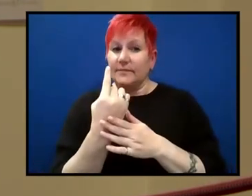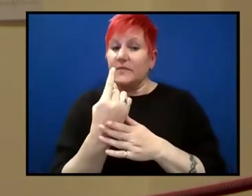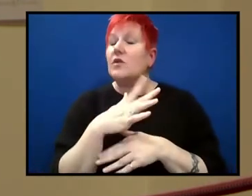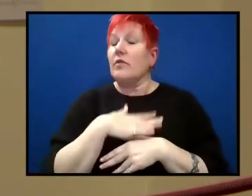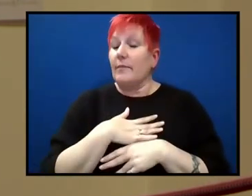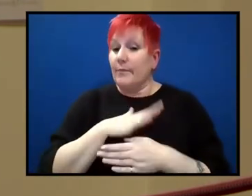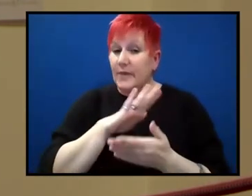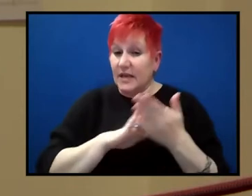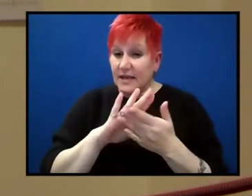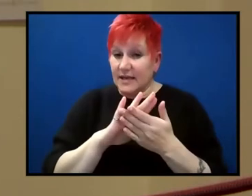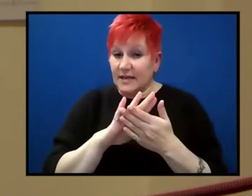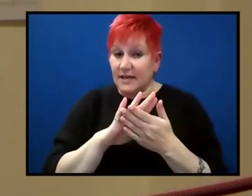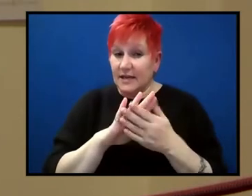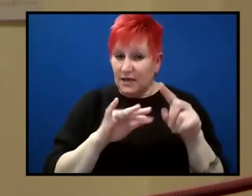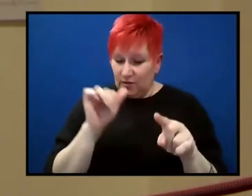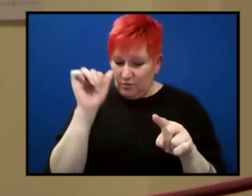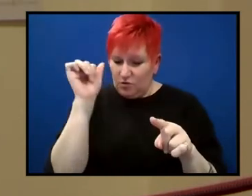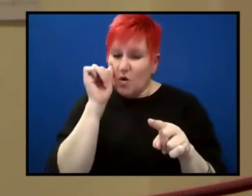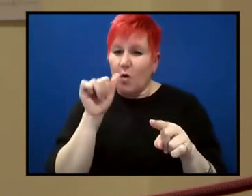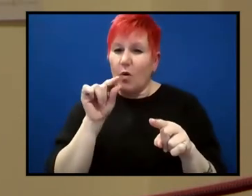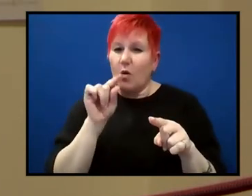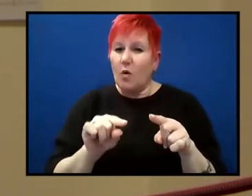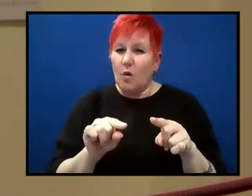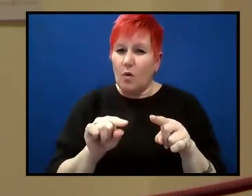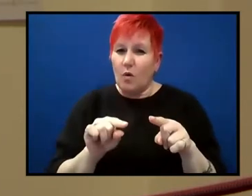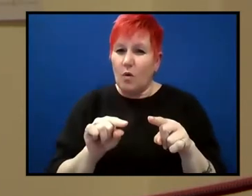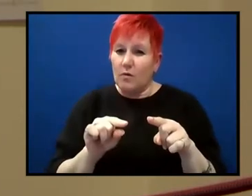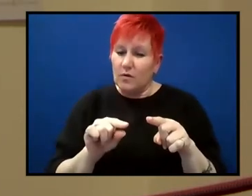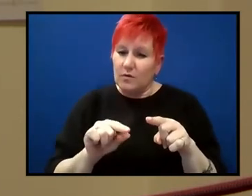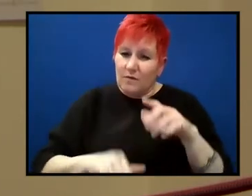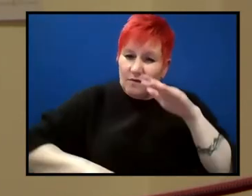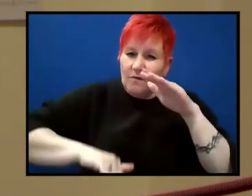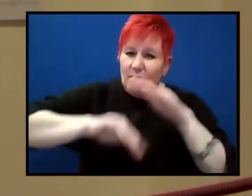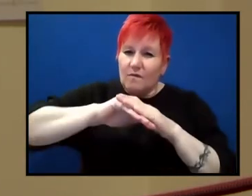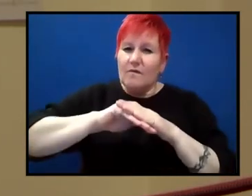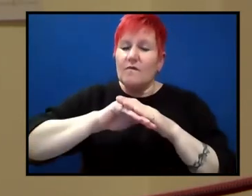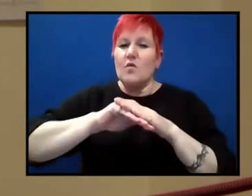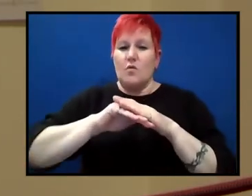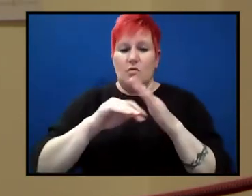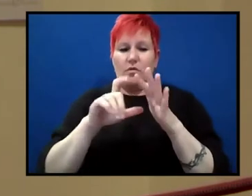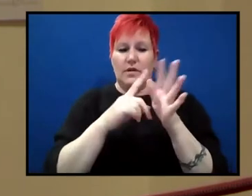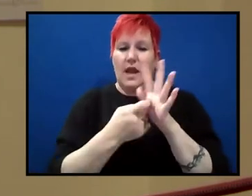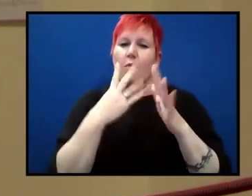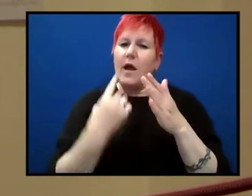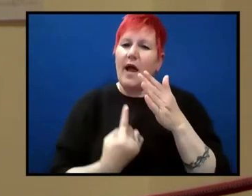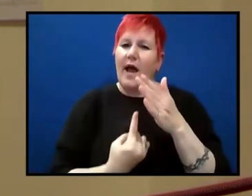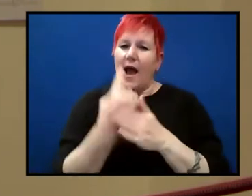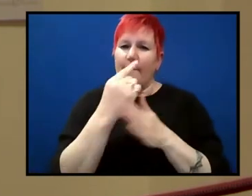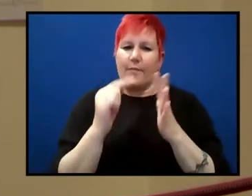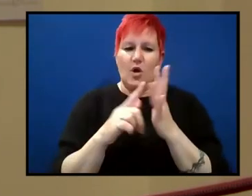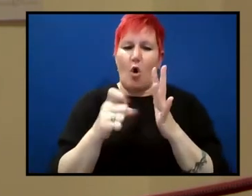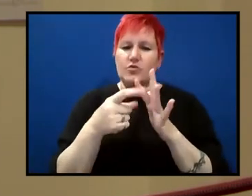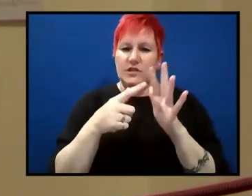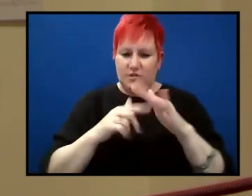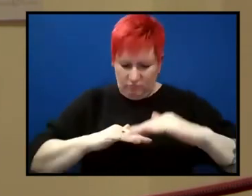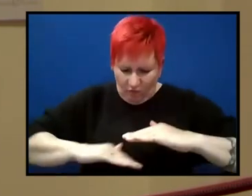years, we could date the age of the entirety of the floors of the ocean, simply by dragging a magnetometer